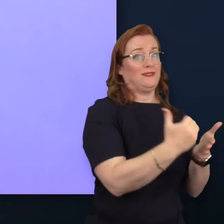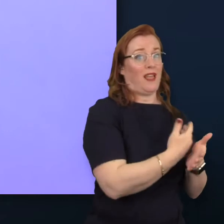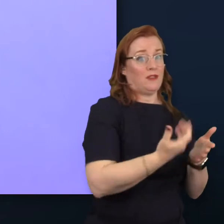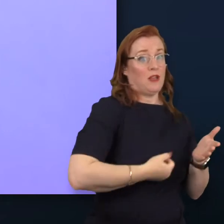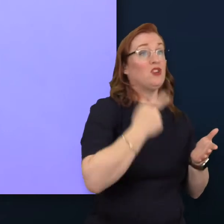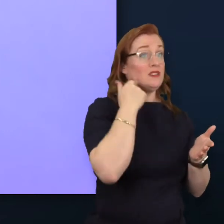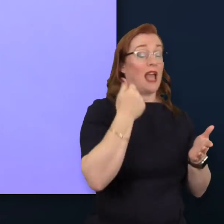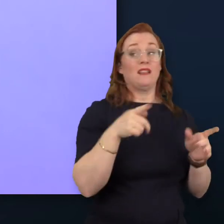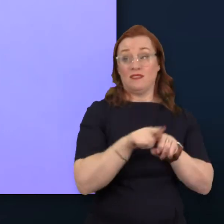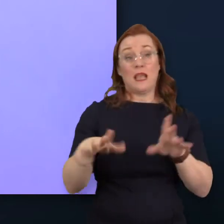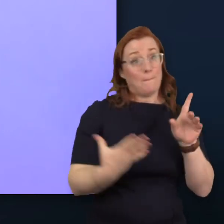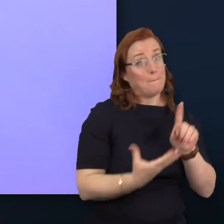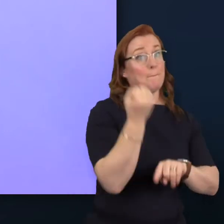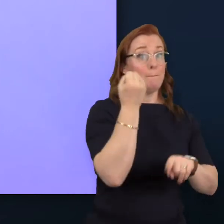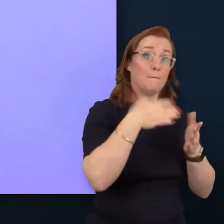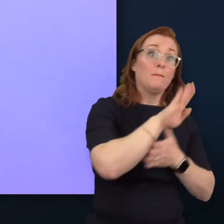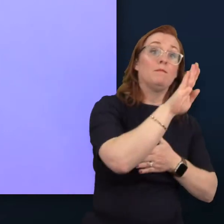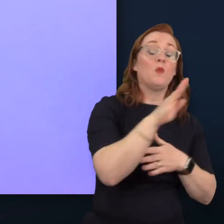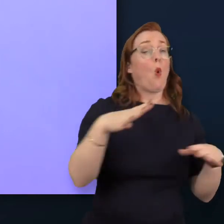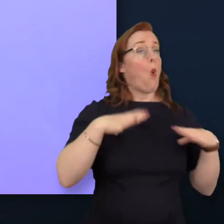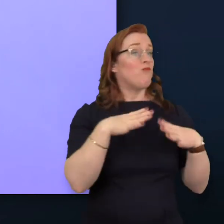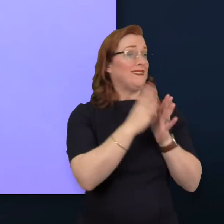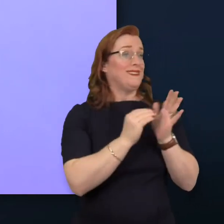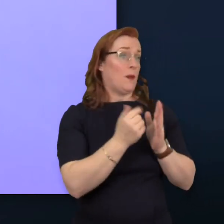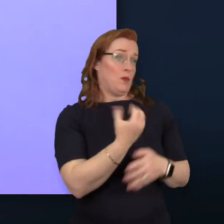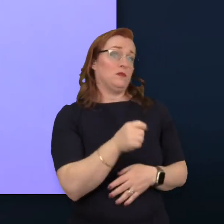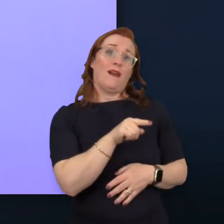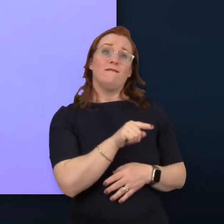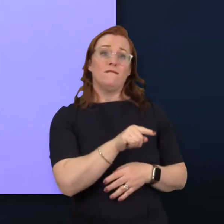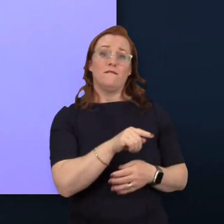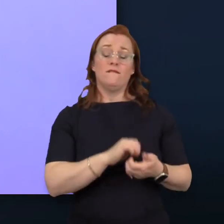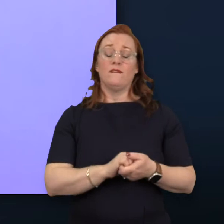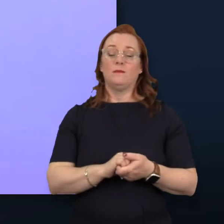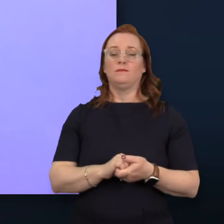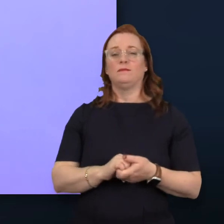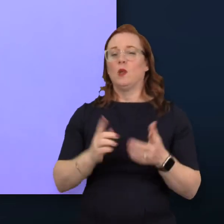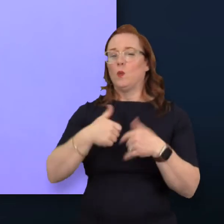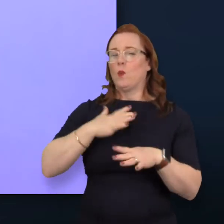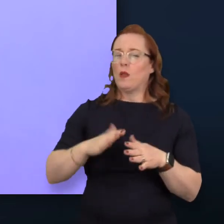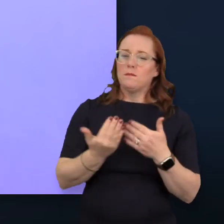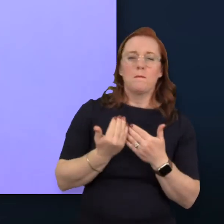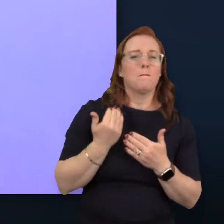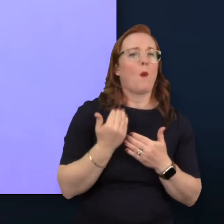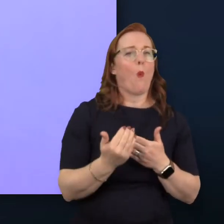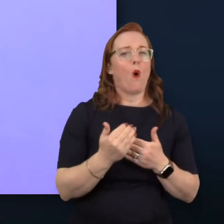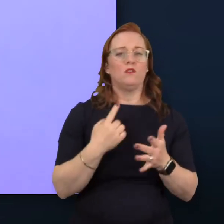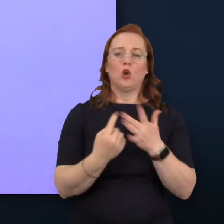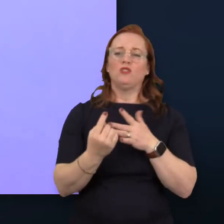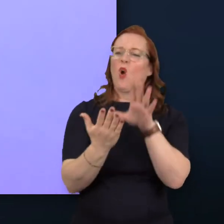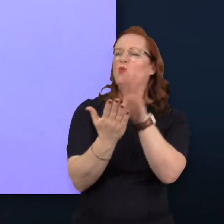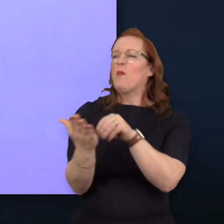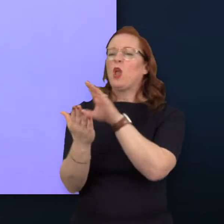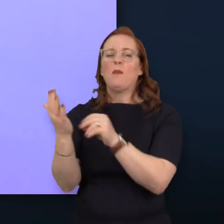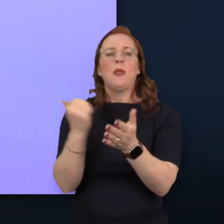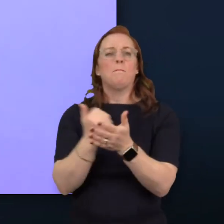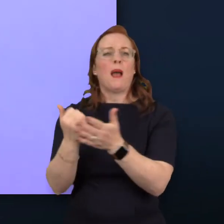there are many great examples within our industry that prove that already. We want to do more than just emulate their success.